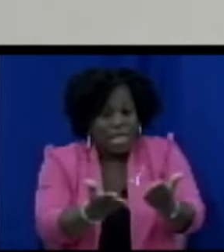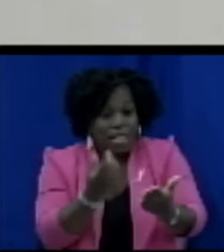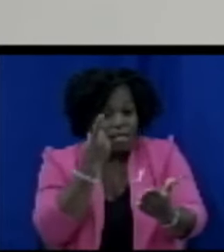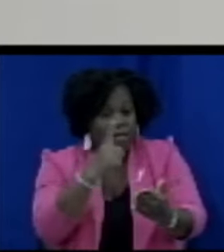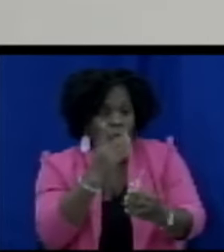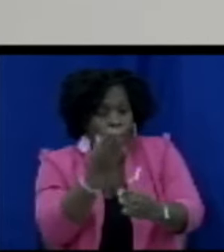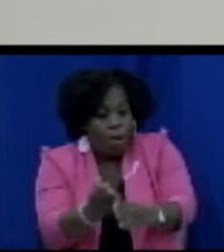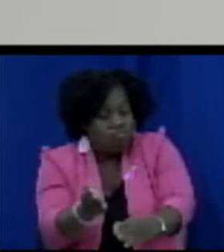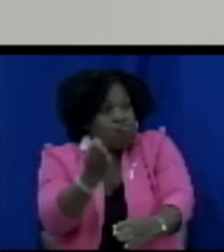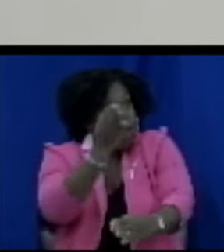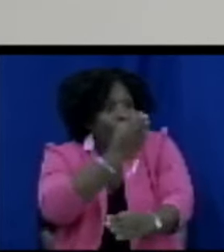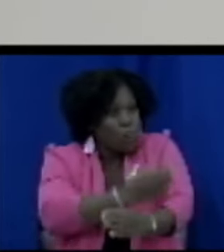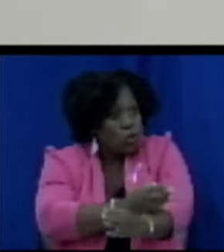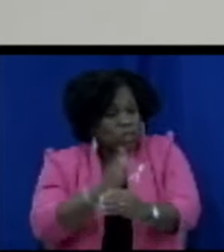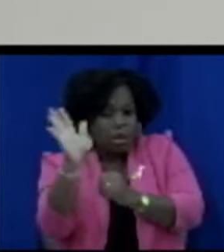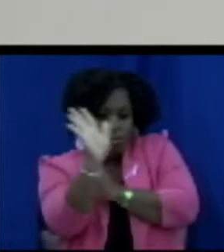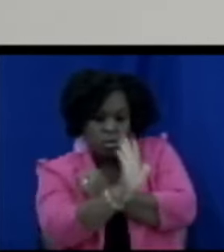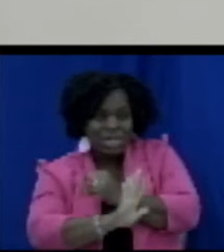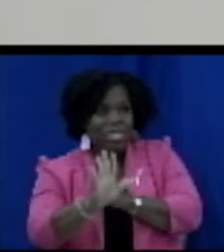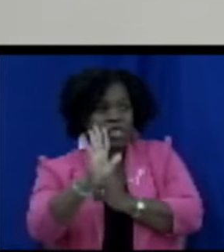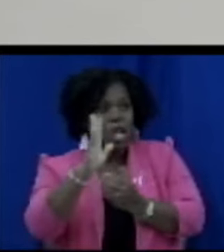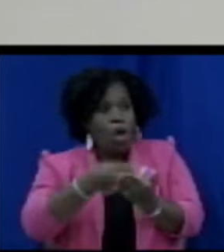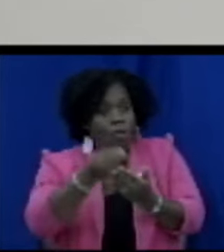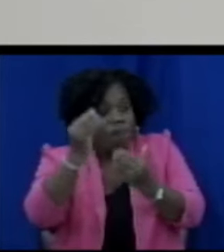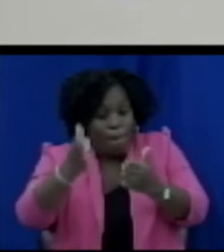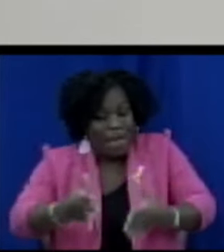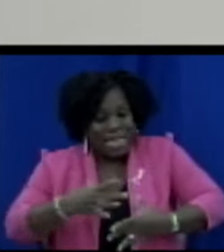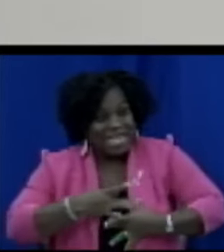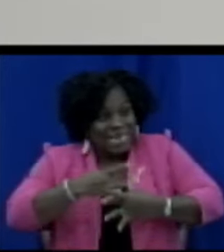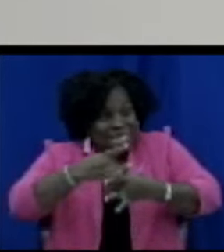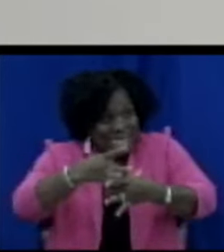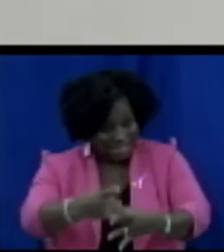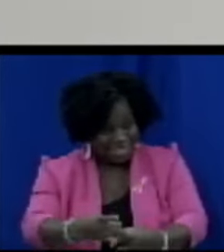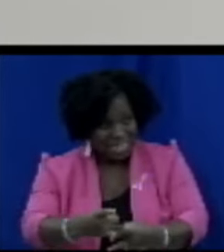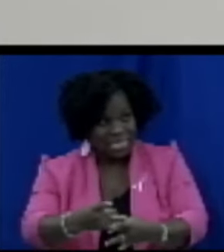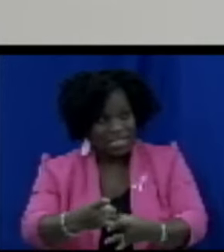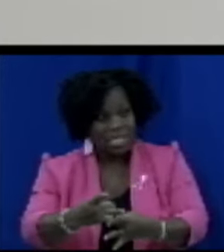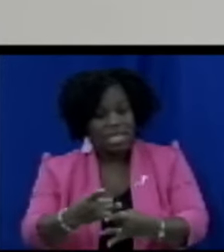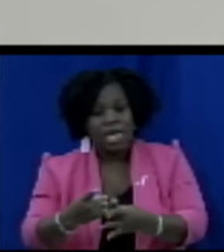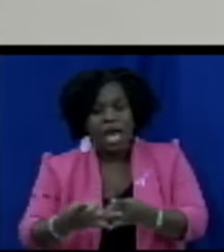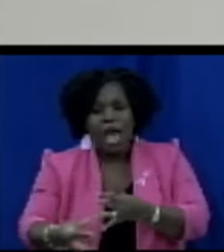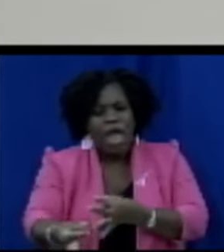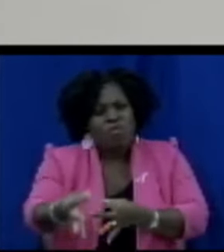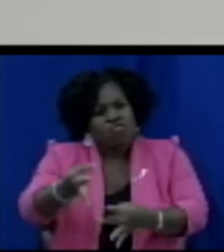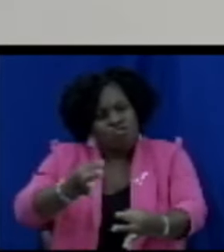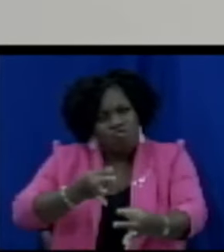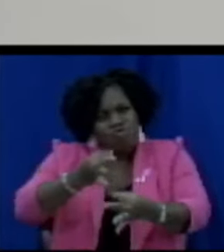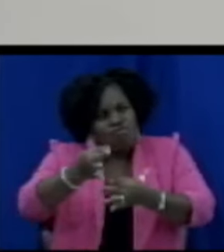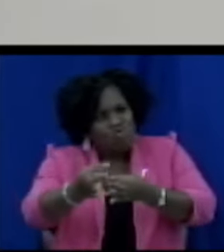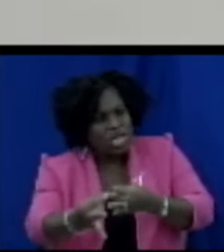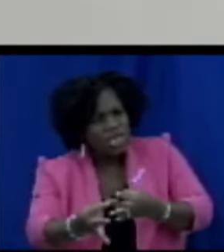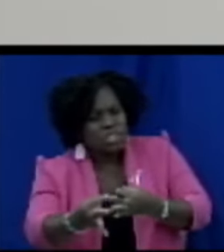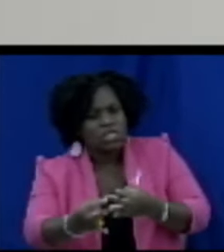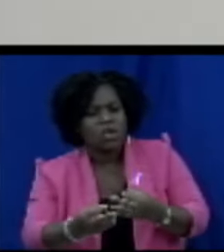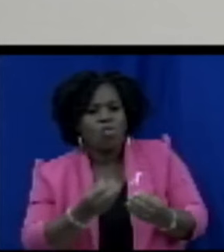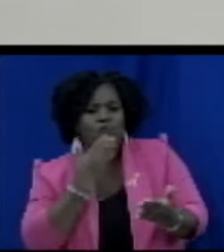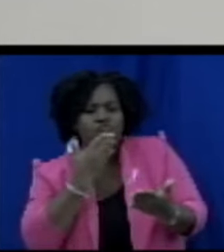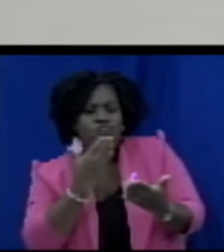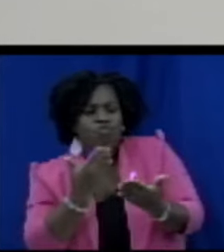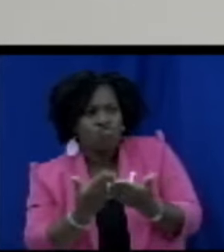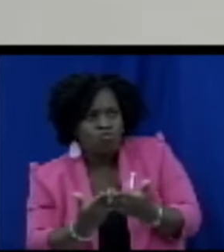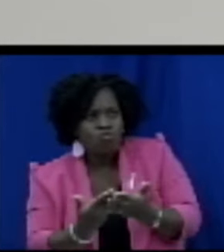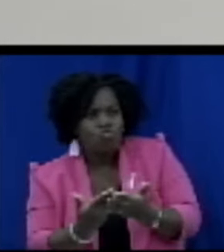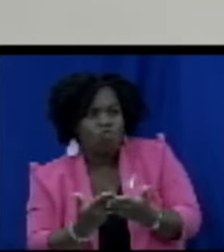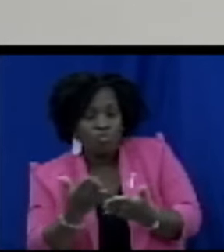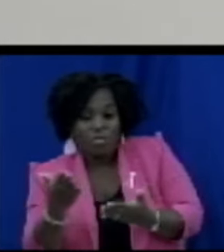of consumer interest in relation to the supply of goods and the provision of services to ensure protection of